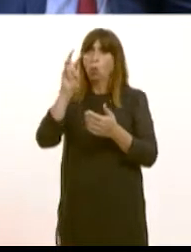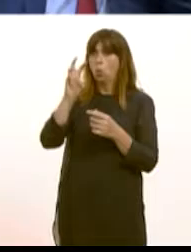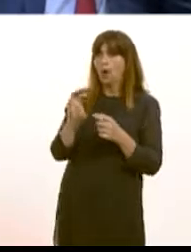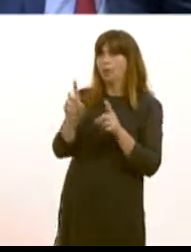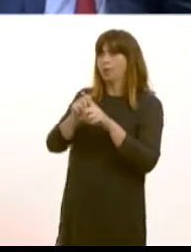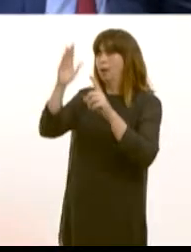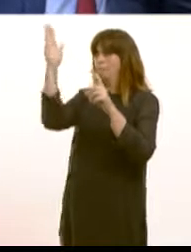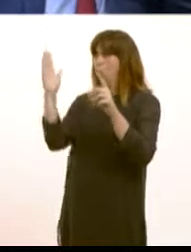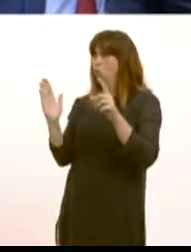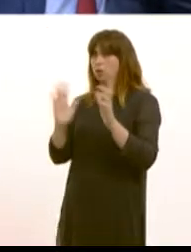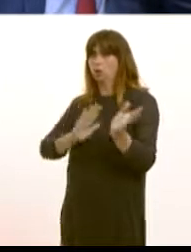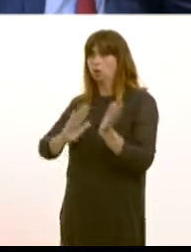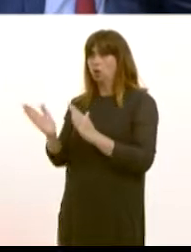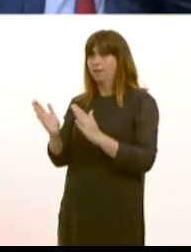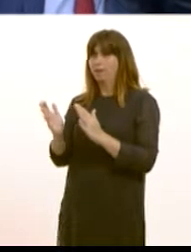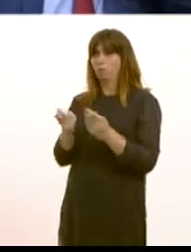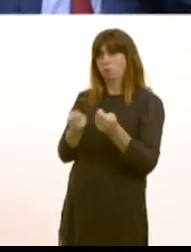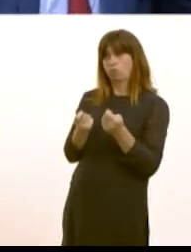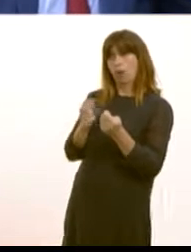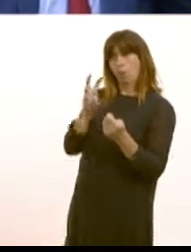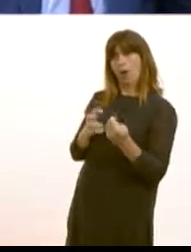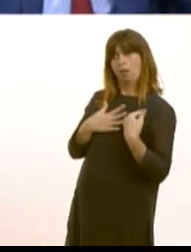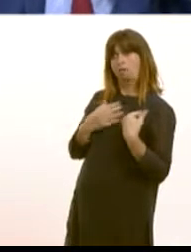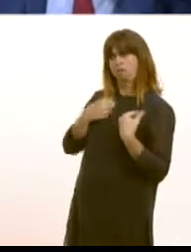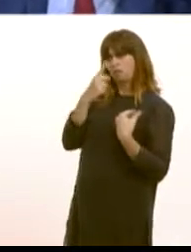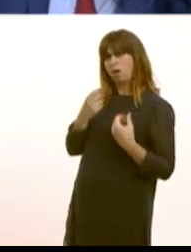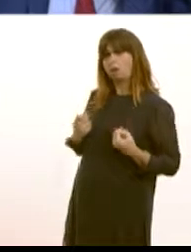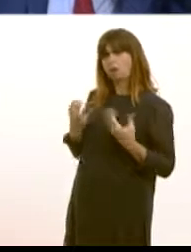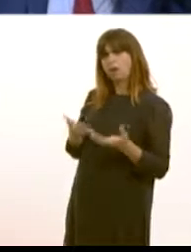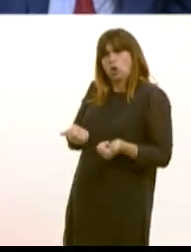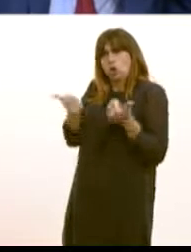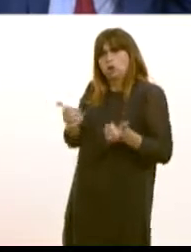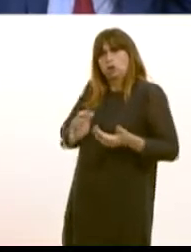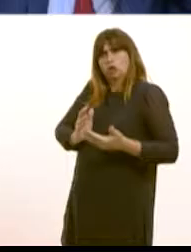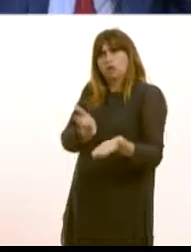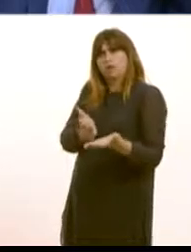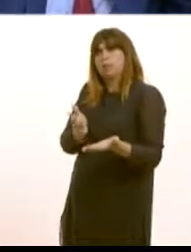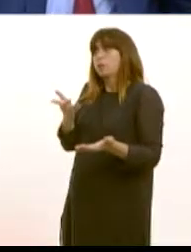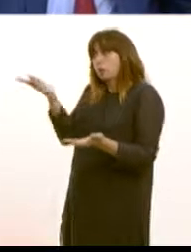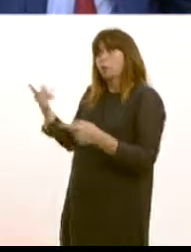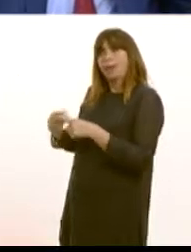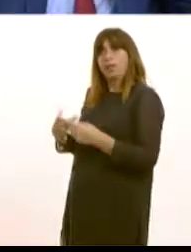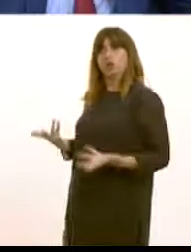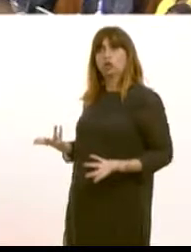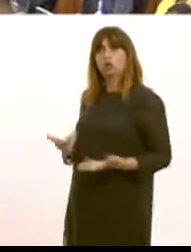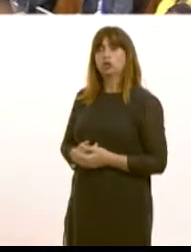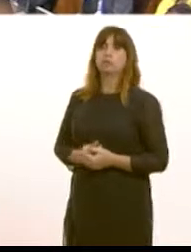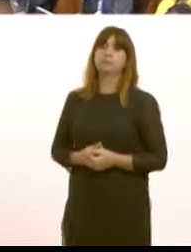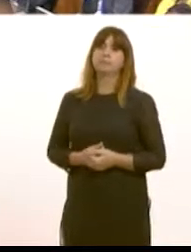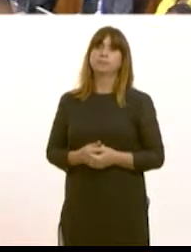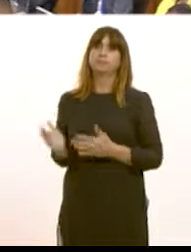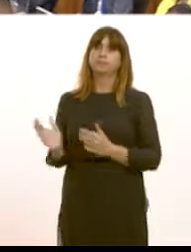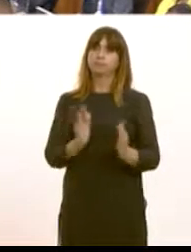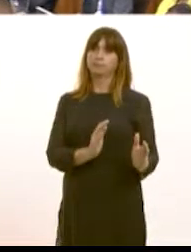where this franchise is run from Wales we believe we can provide an equally good service to people living in England as well Question 7